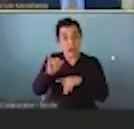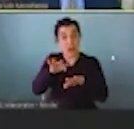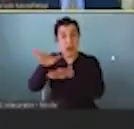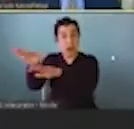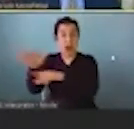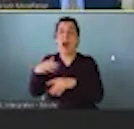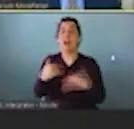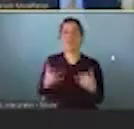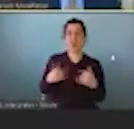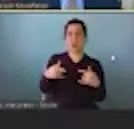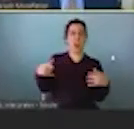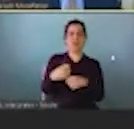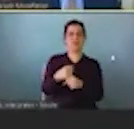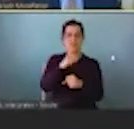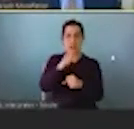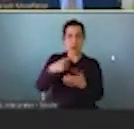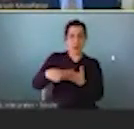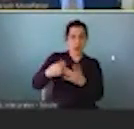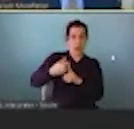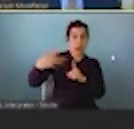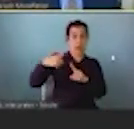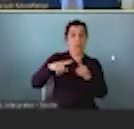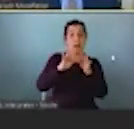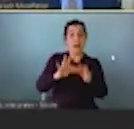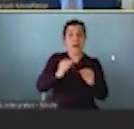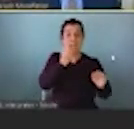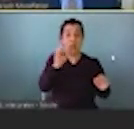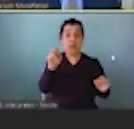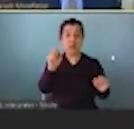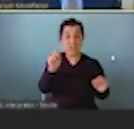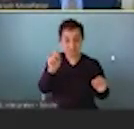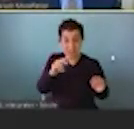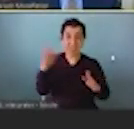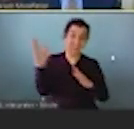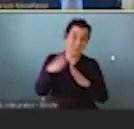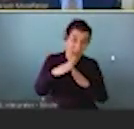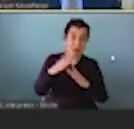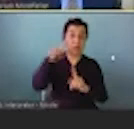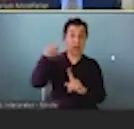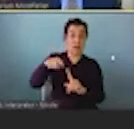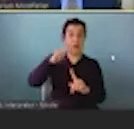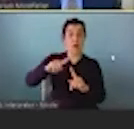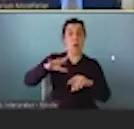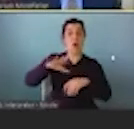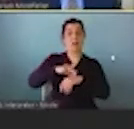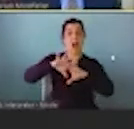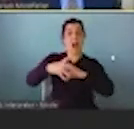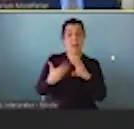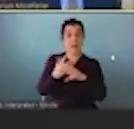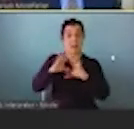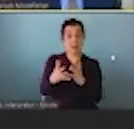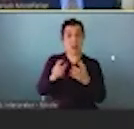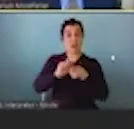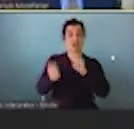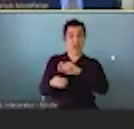this a lot today, but this is important to recognize that food and nutrition is also the single biggest issue for sustainability and climate change. And so when we have a